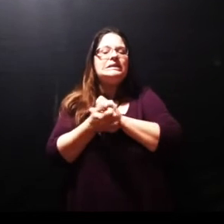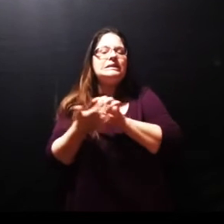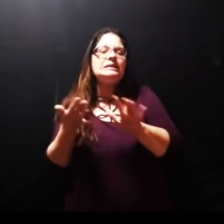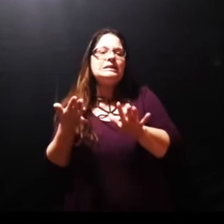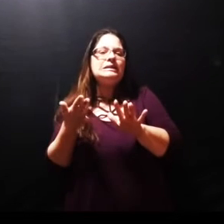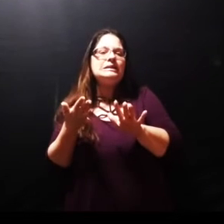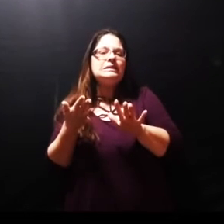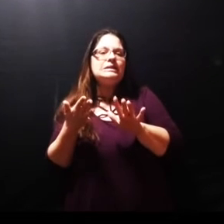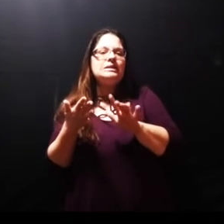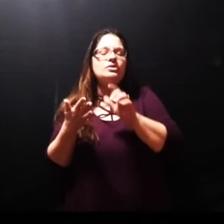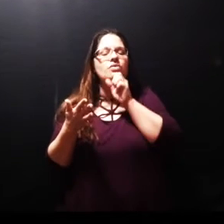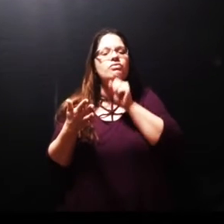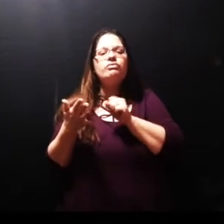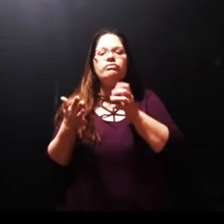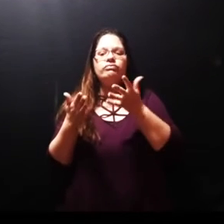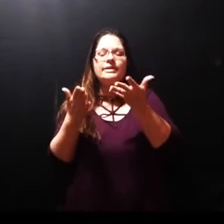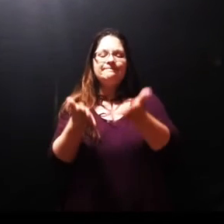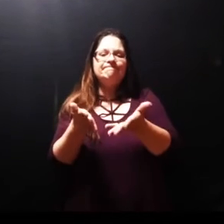decomposition